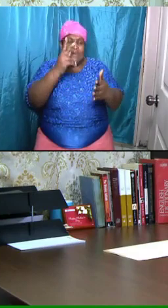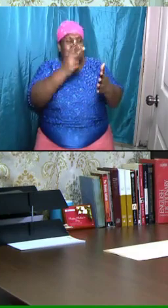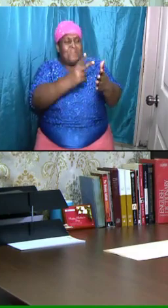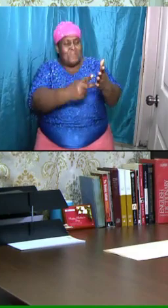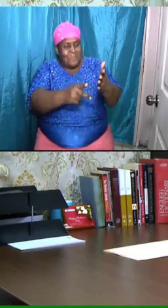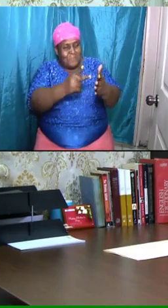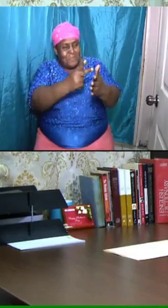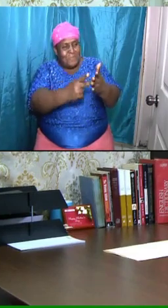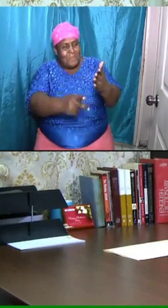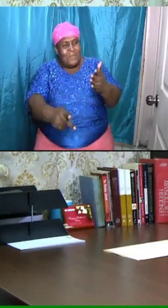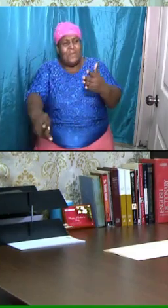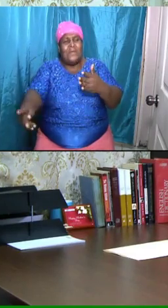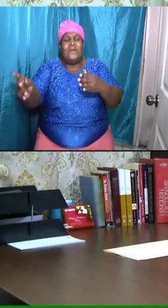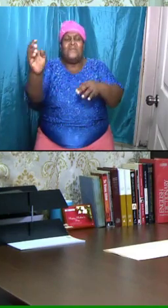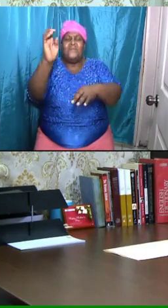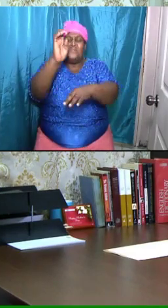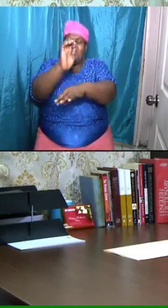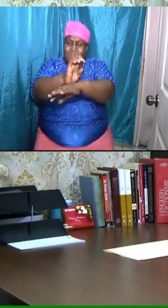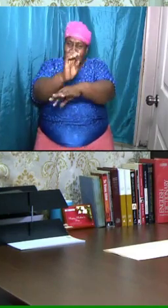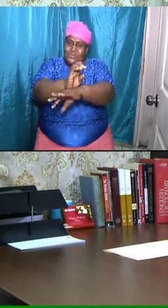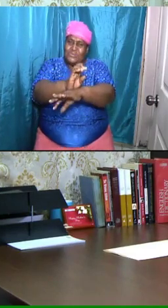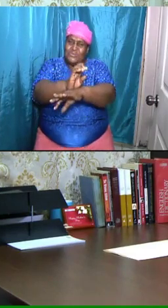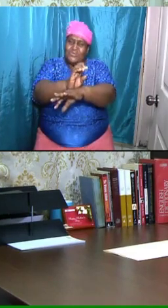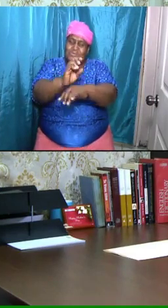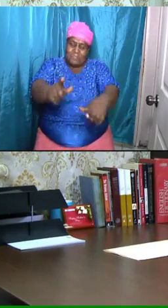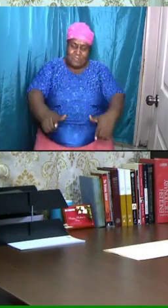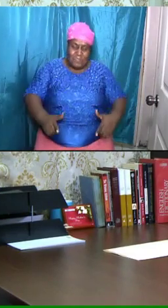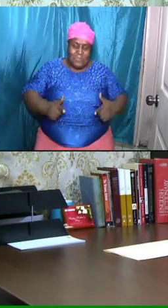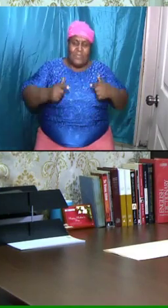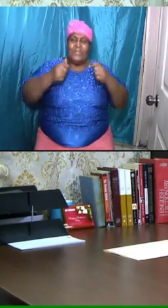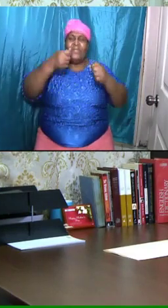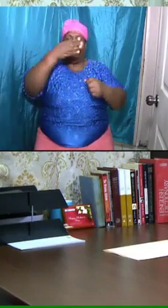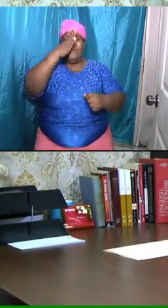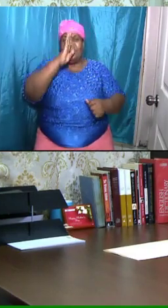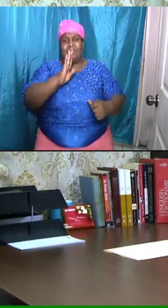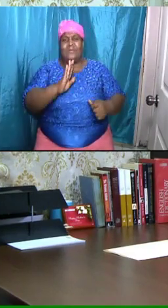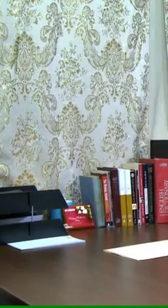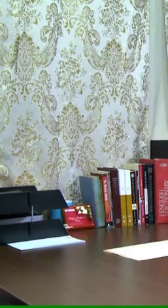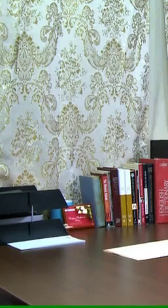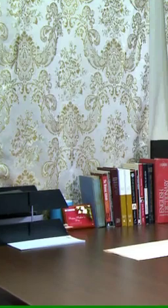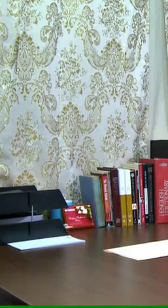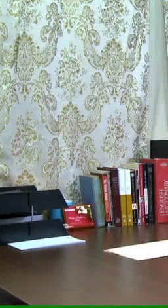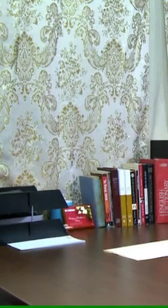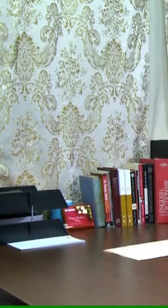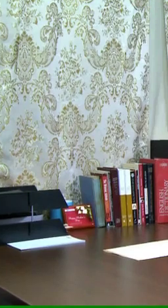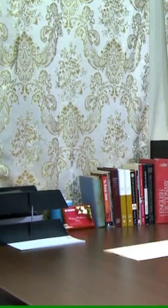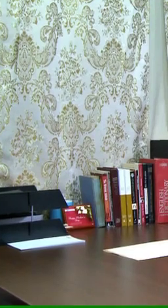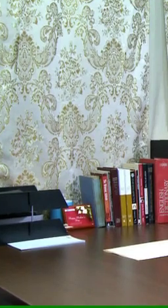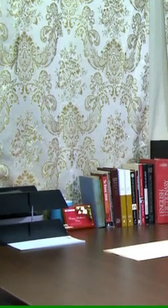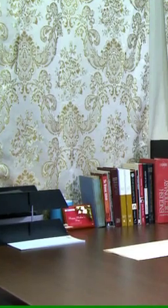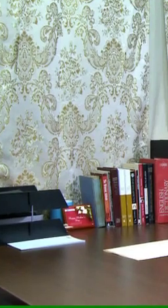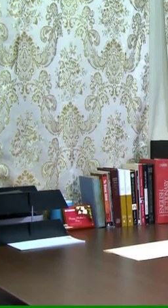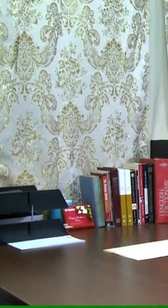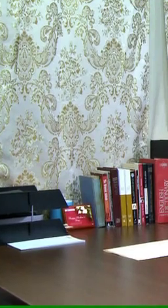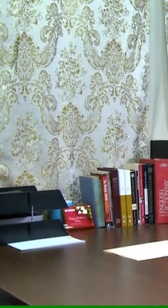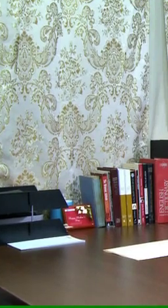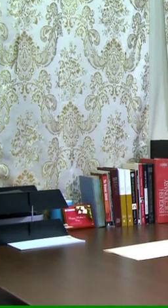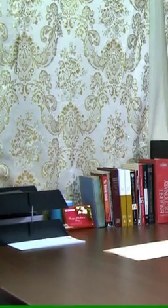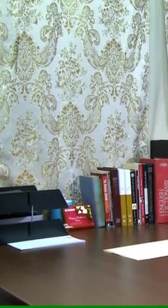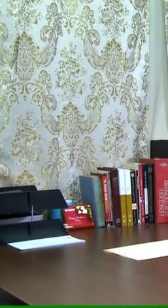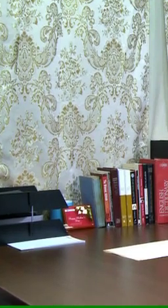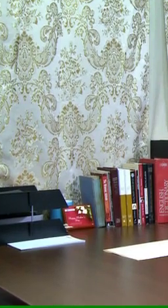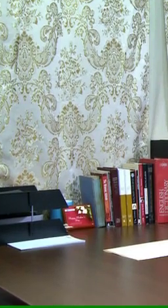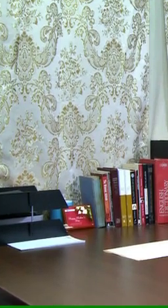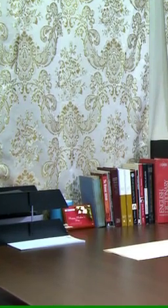the church of the living God, the church of our Lord Jesus Christ, to be a part of the kingdom